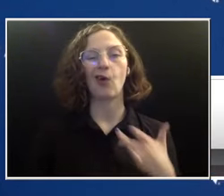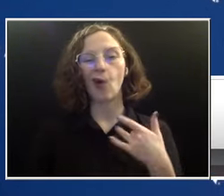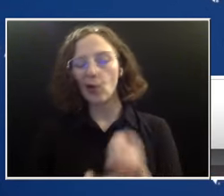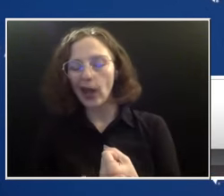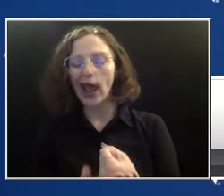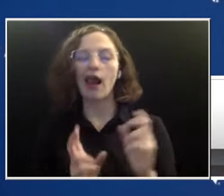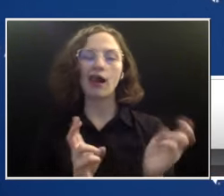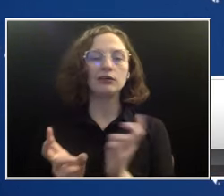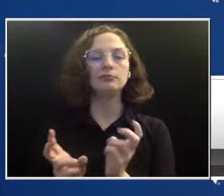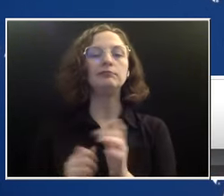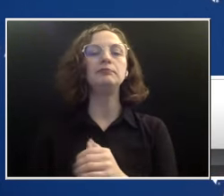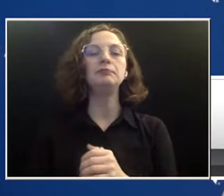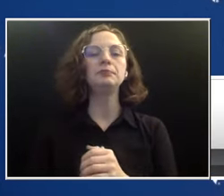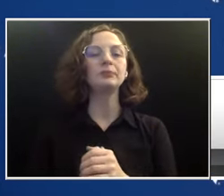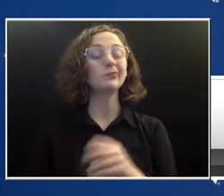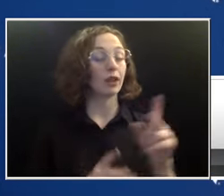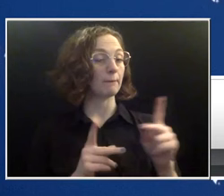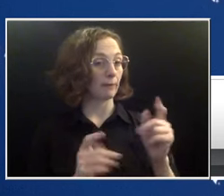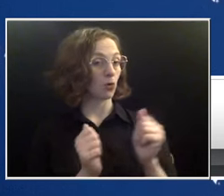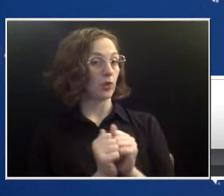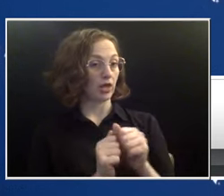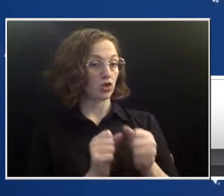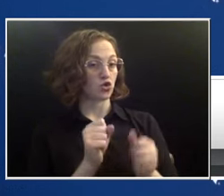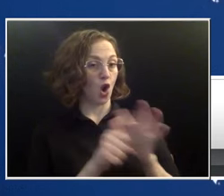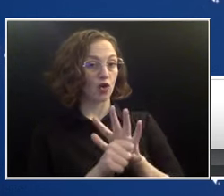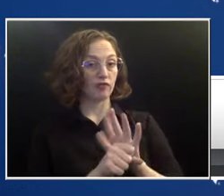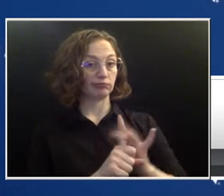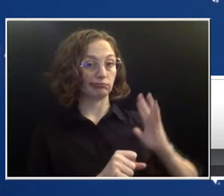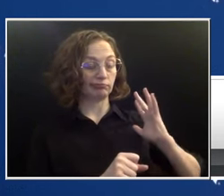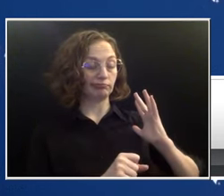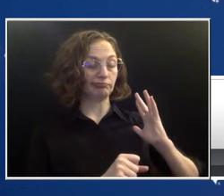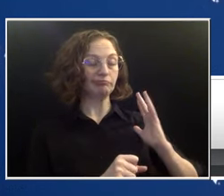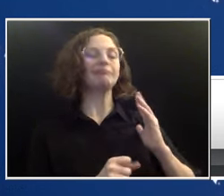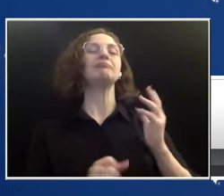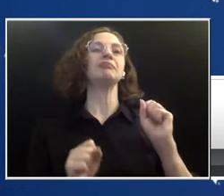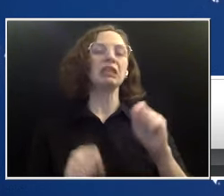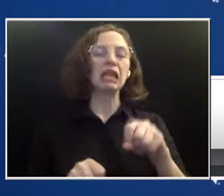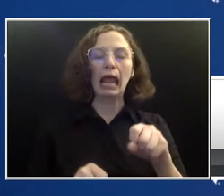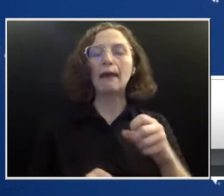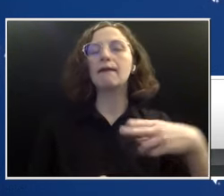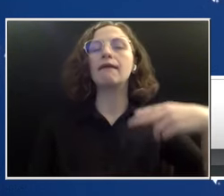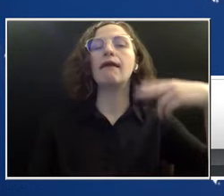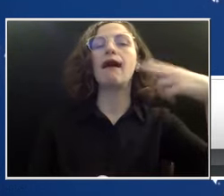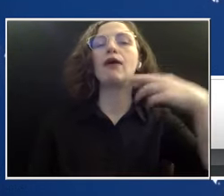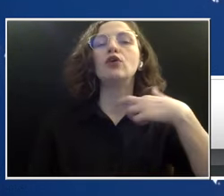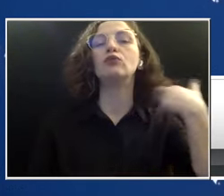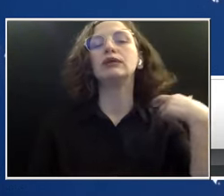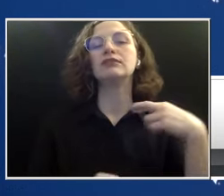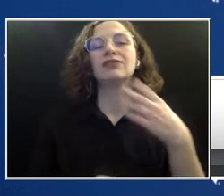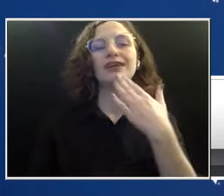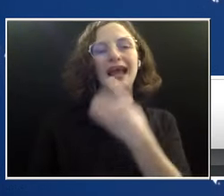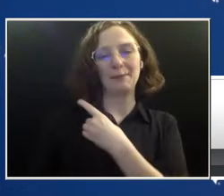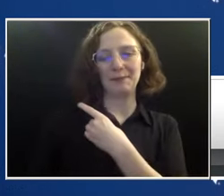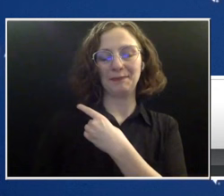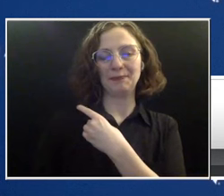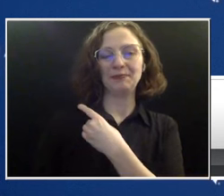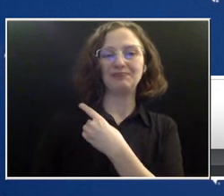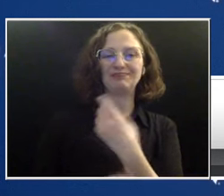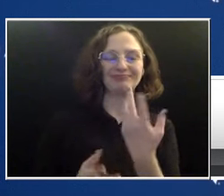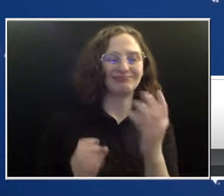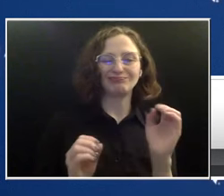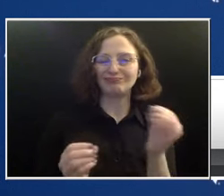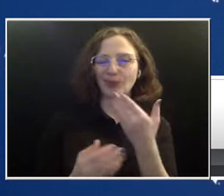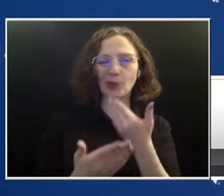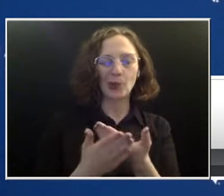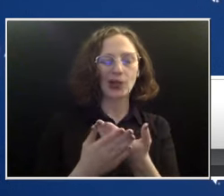at some point in time can be at higher risk of diabetes. There's not really any screening tests that can be used, I think. Just talk with your primary